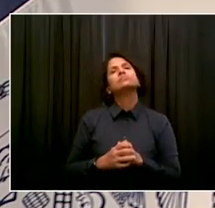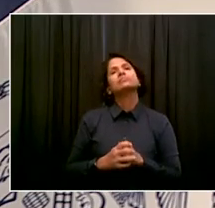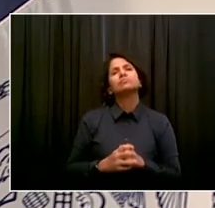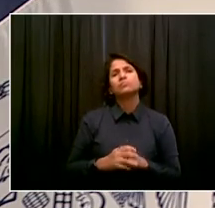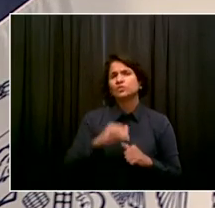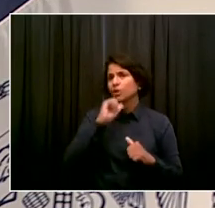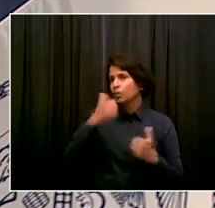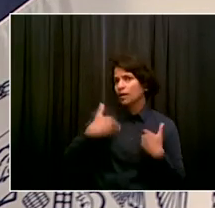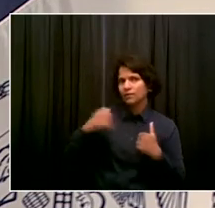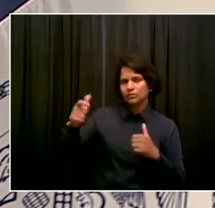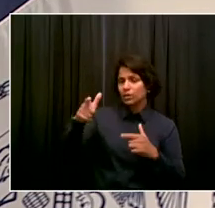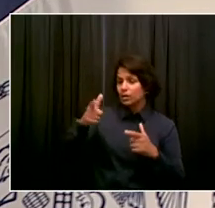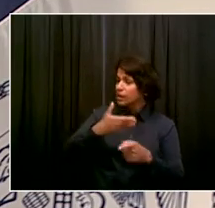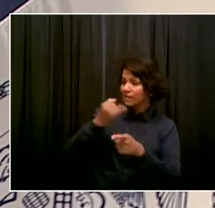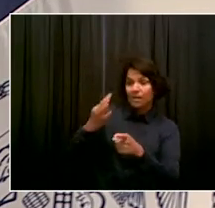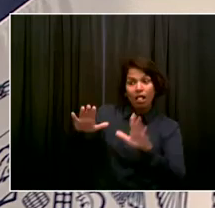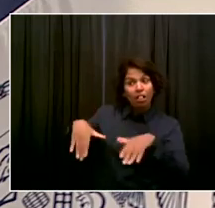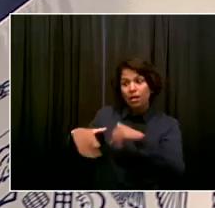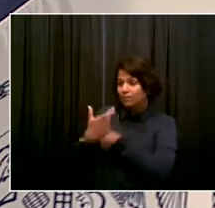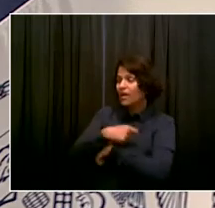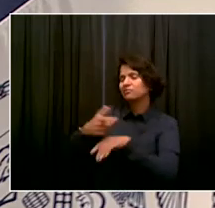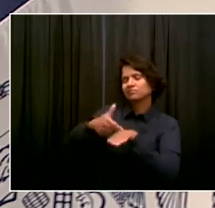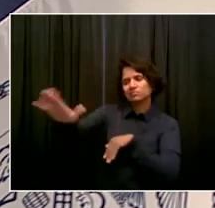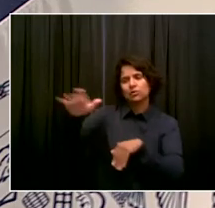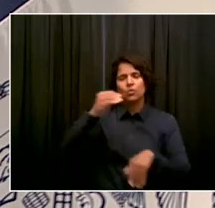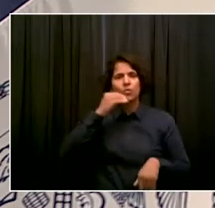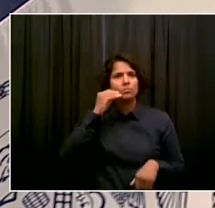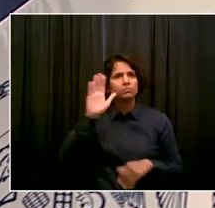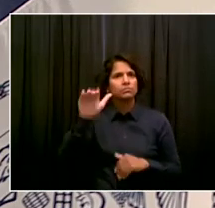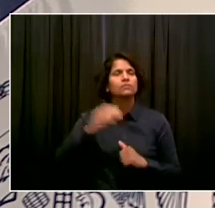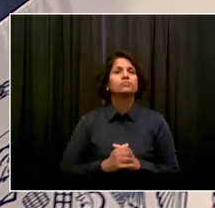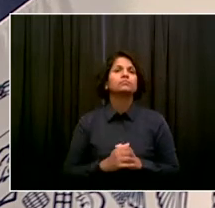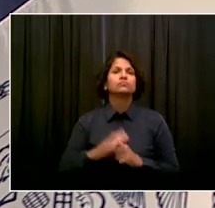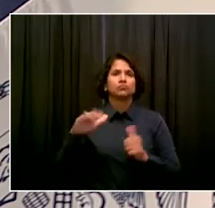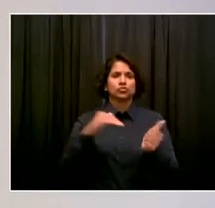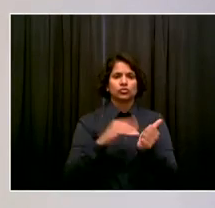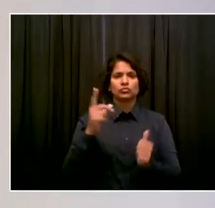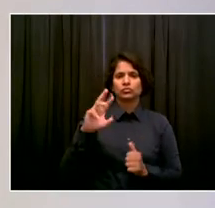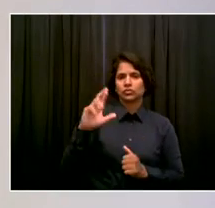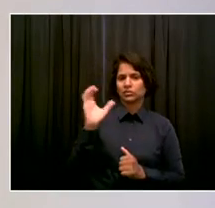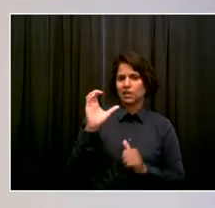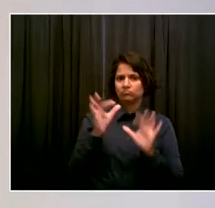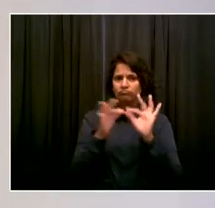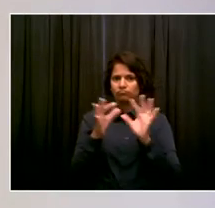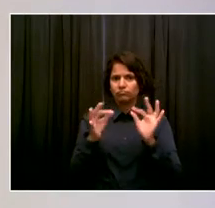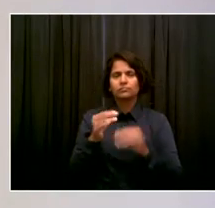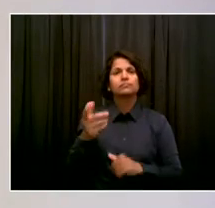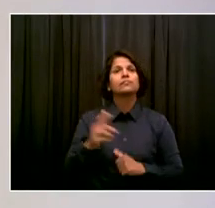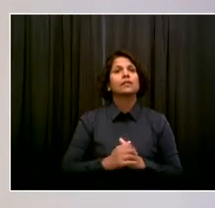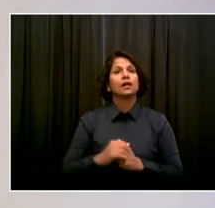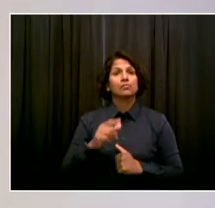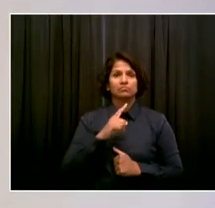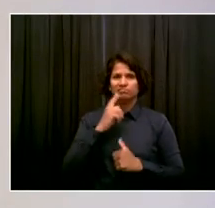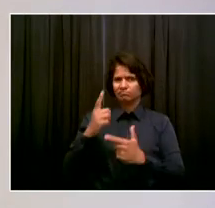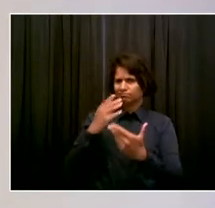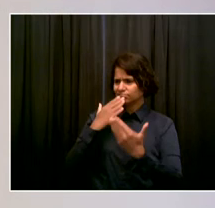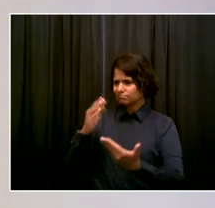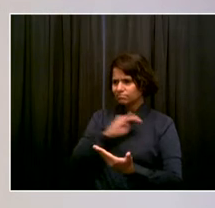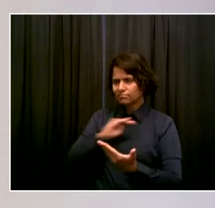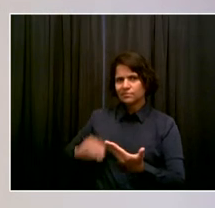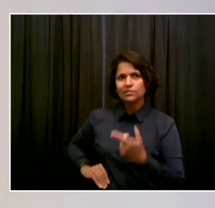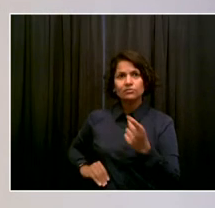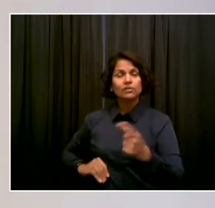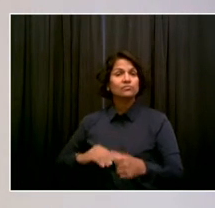Thank you, sir. I'll just add briefly, we consider this a matter of safety and health. And so that's what our